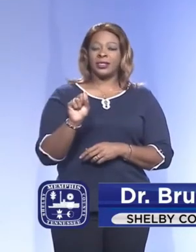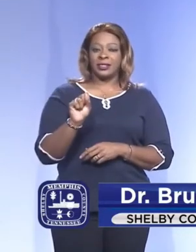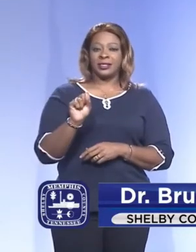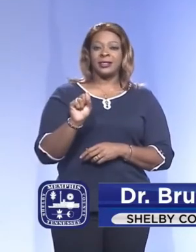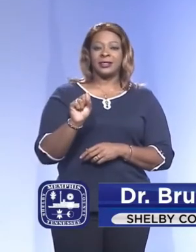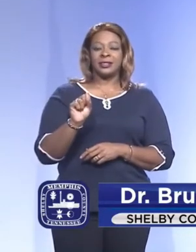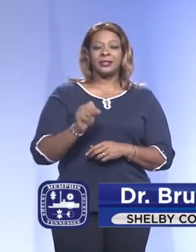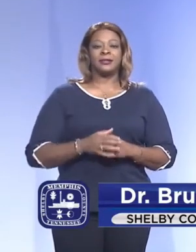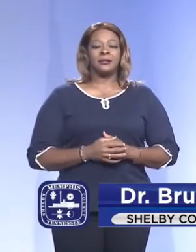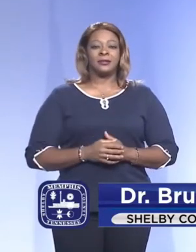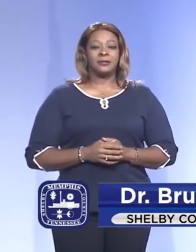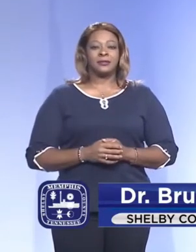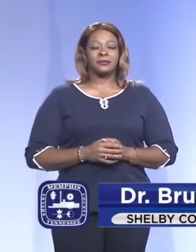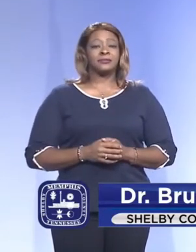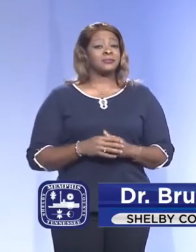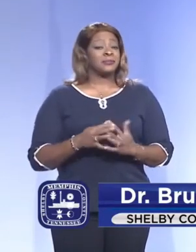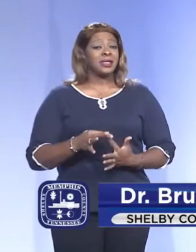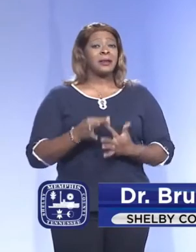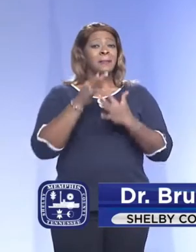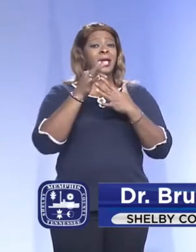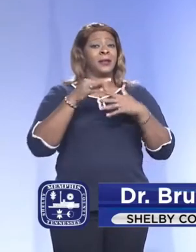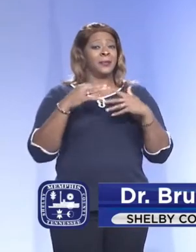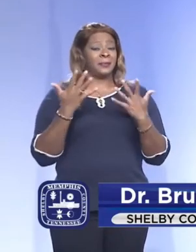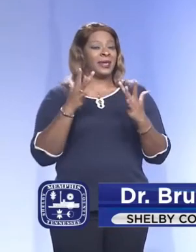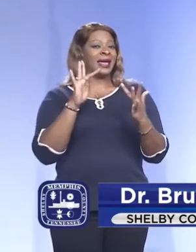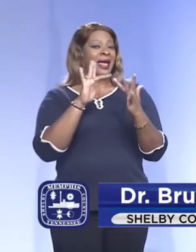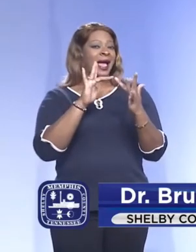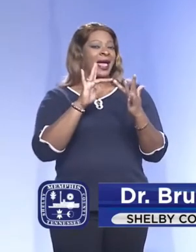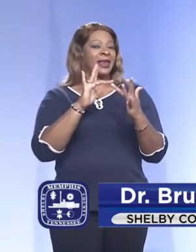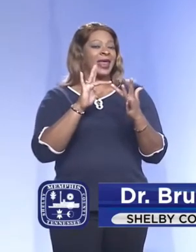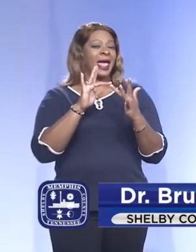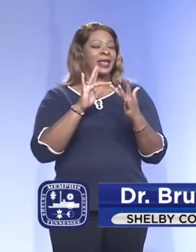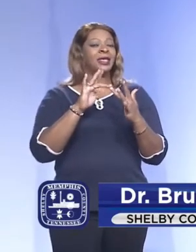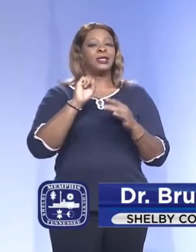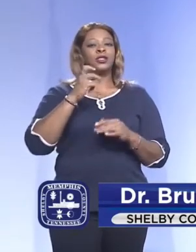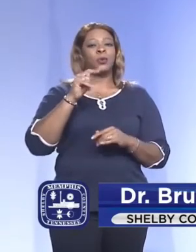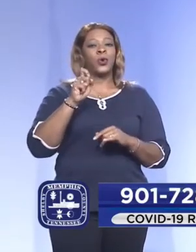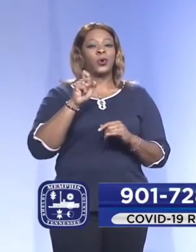particular contact sports.